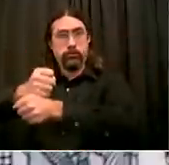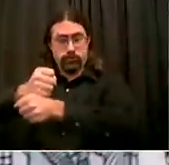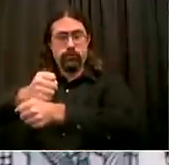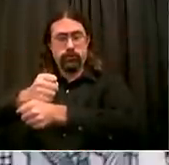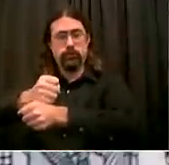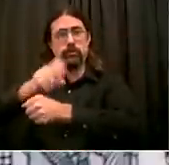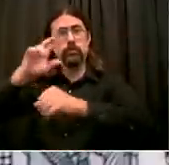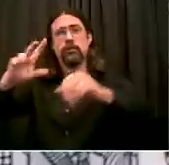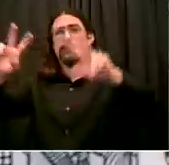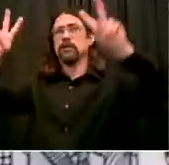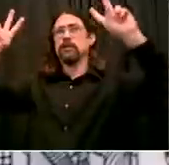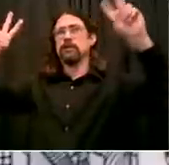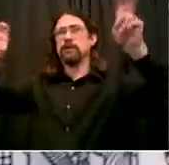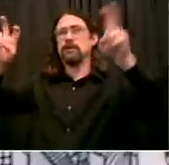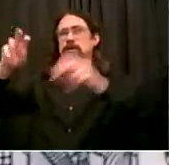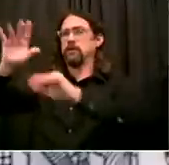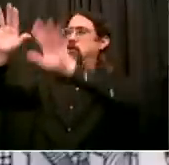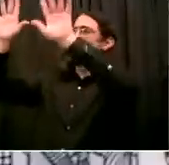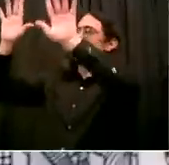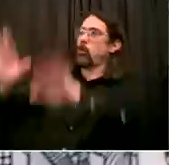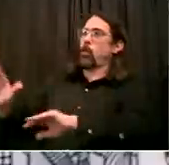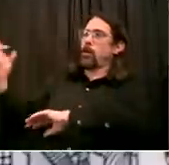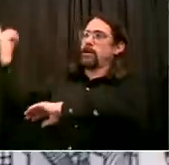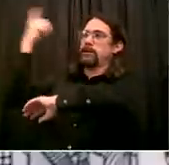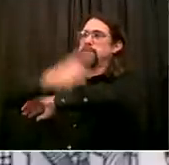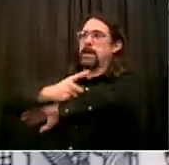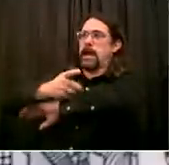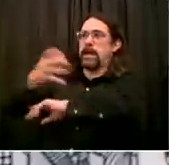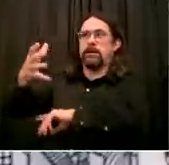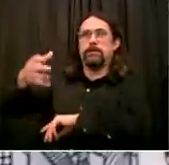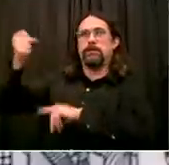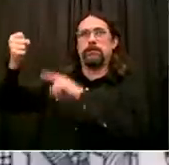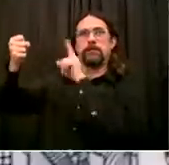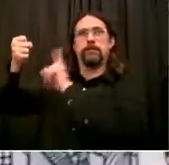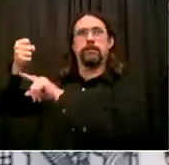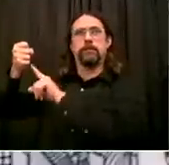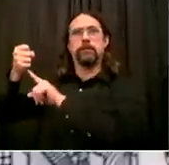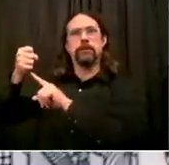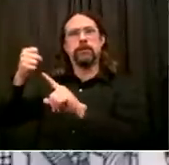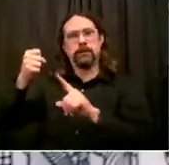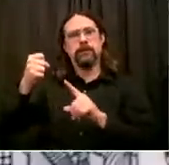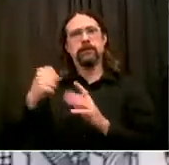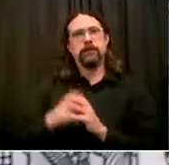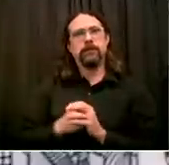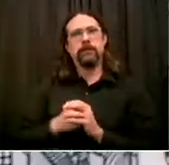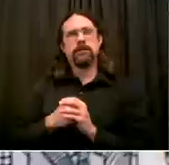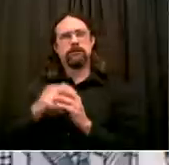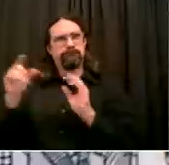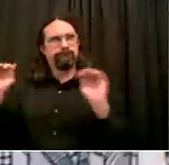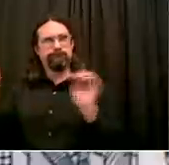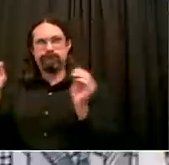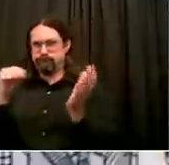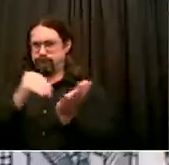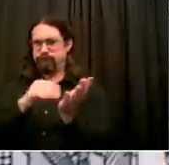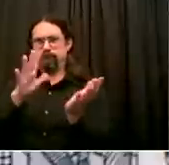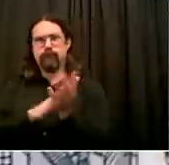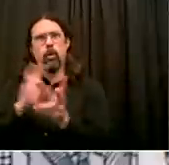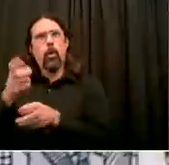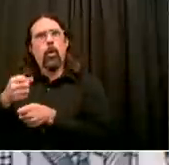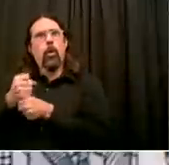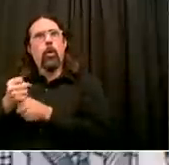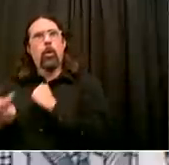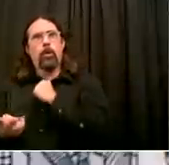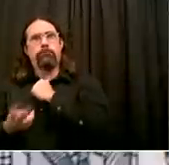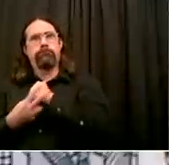what guarantees can the city give that every student has full remote